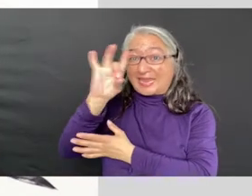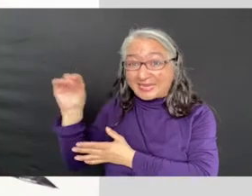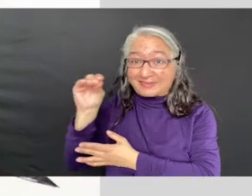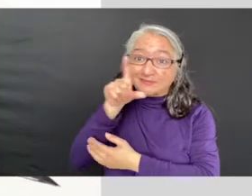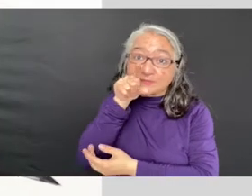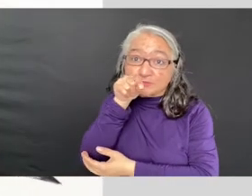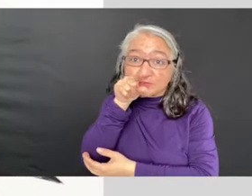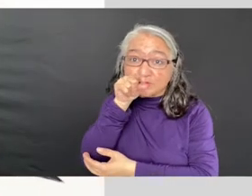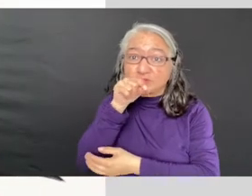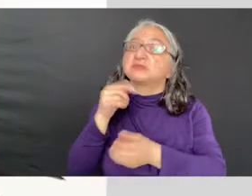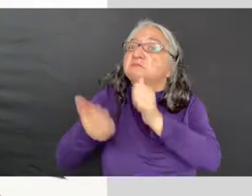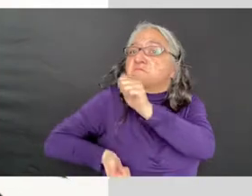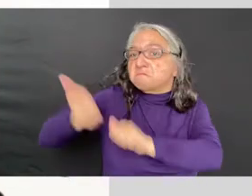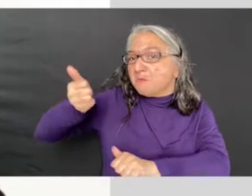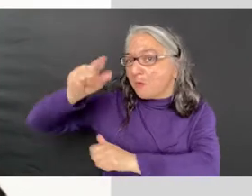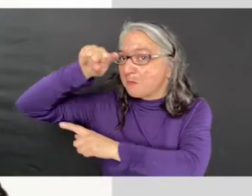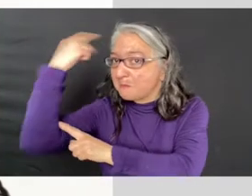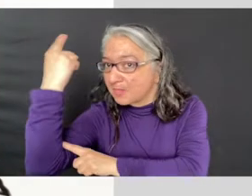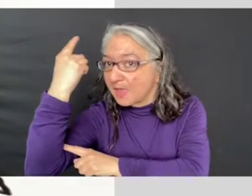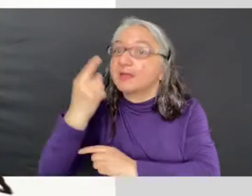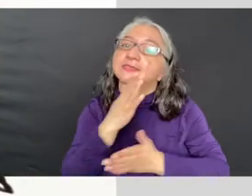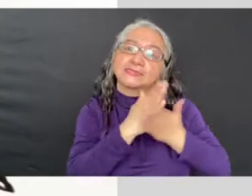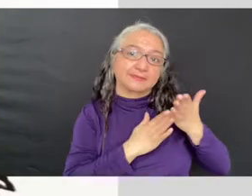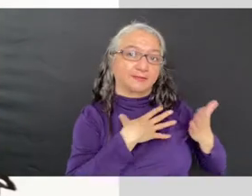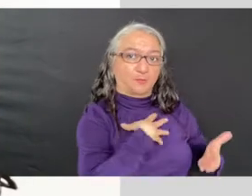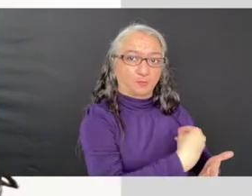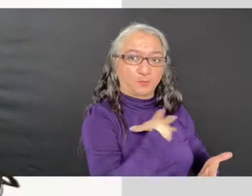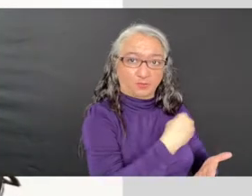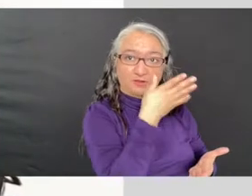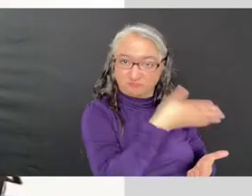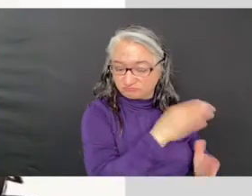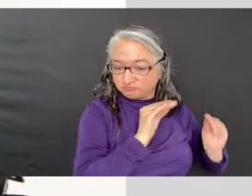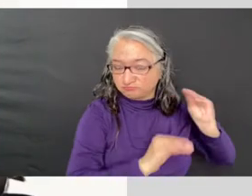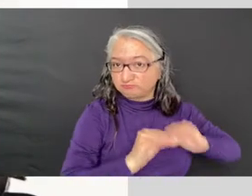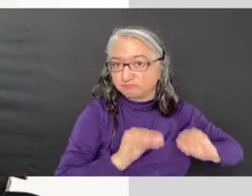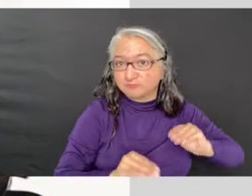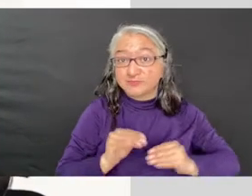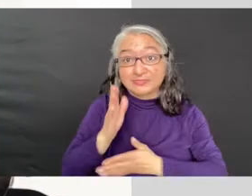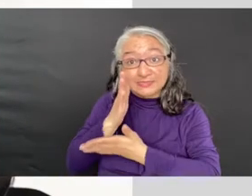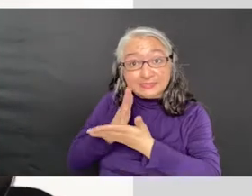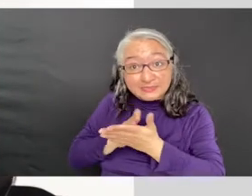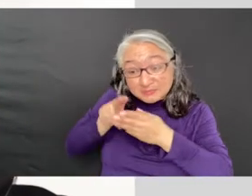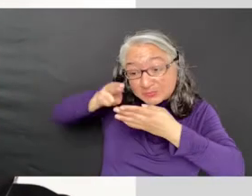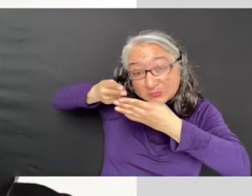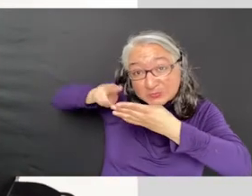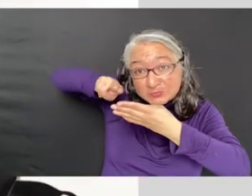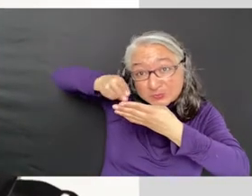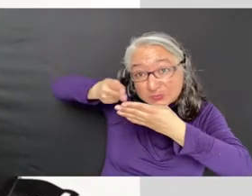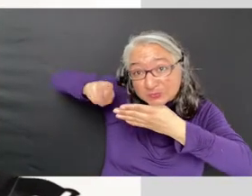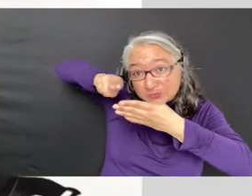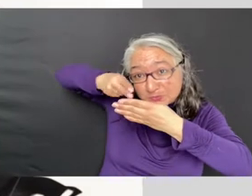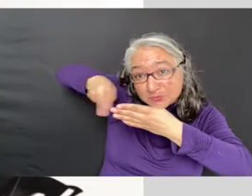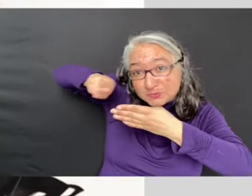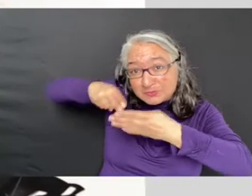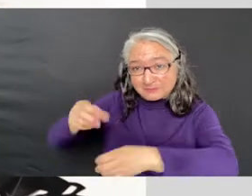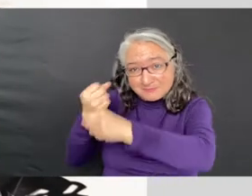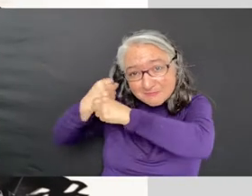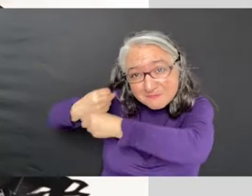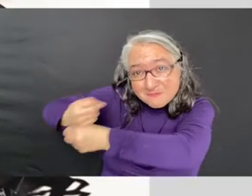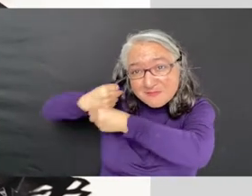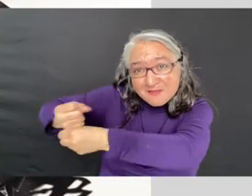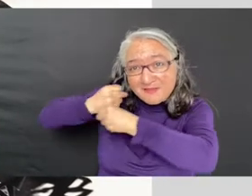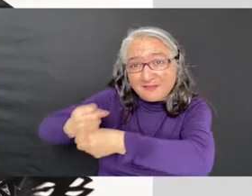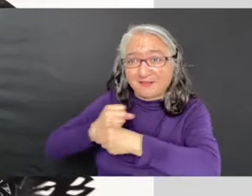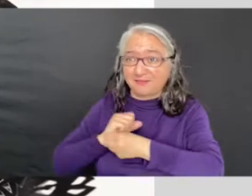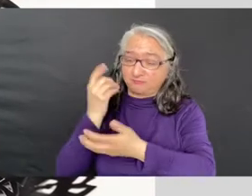white. They're hand cut and the birds are formed into nestled groupings. This piece was created expressly for this